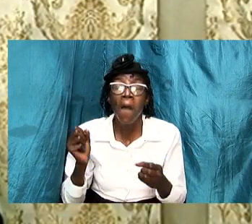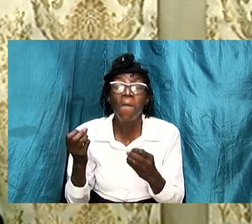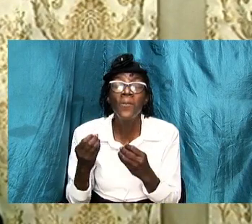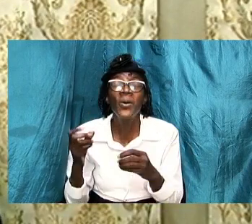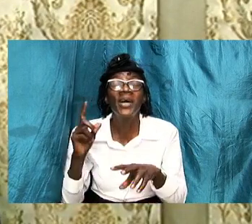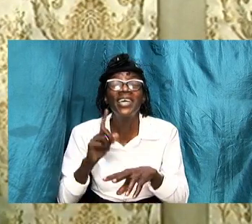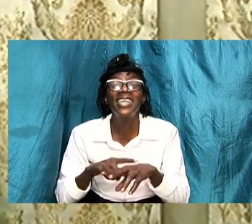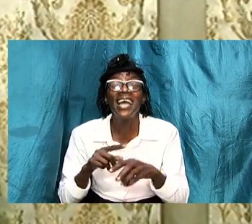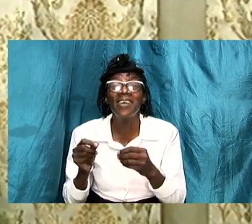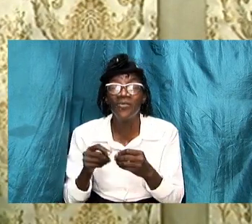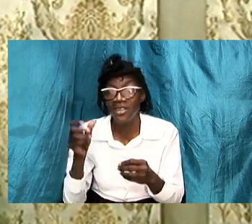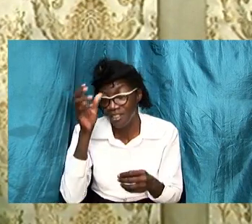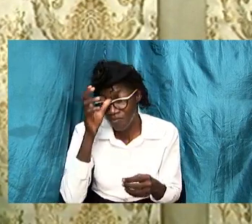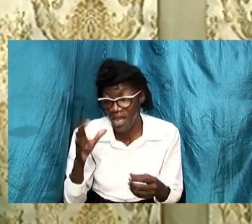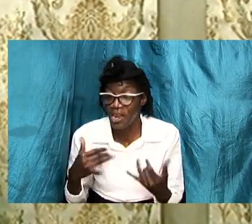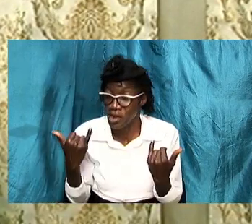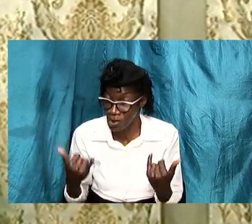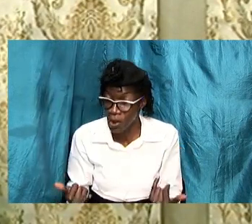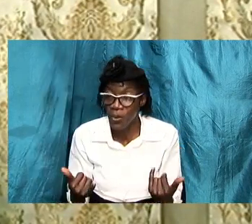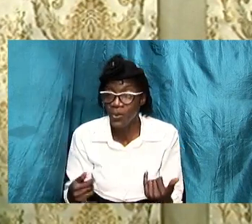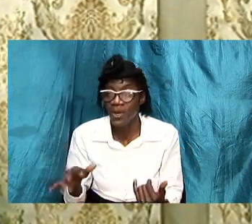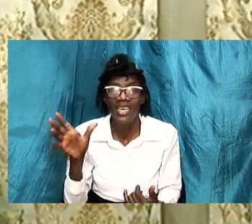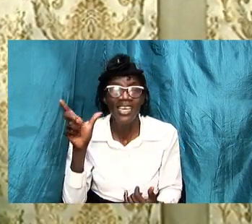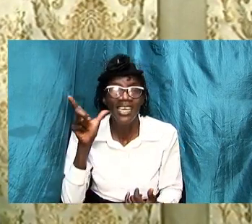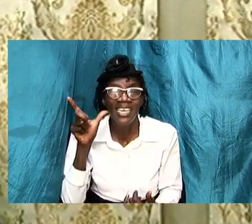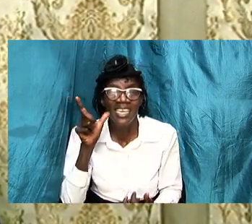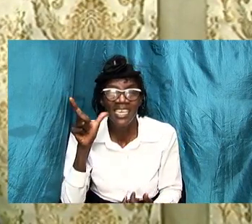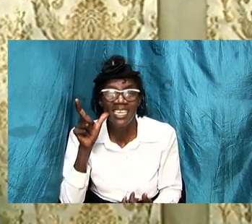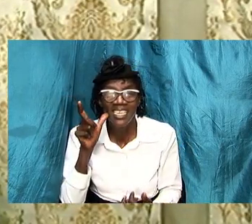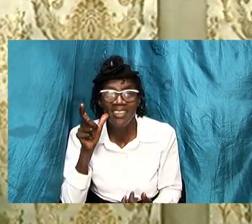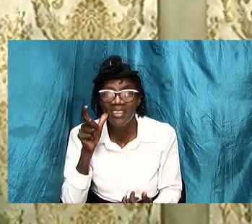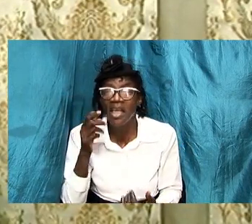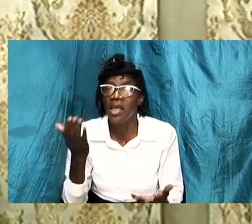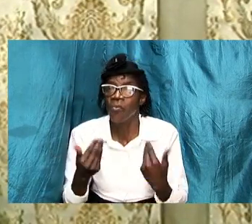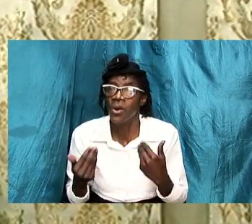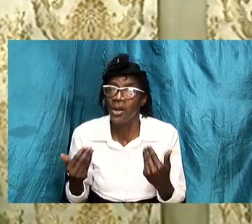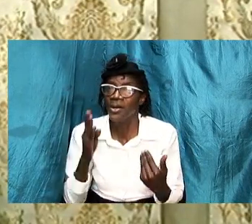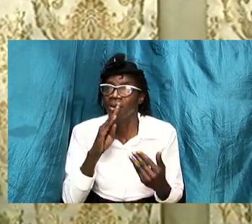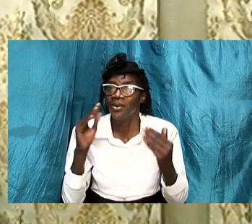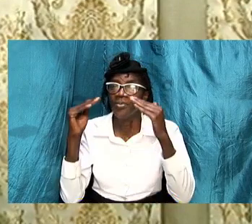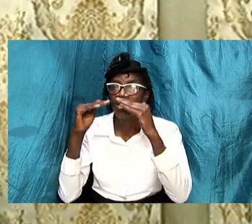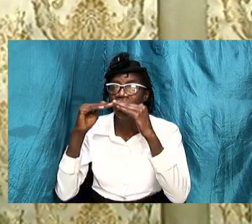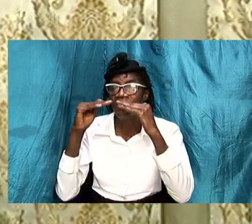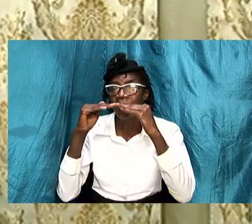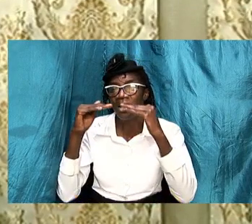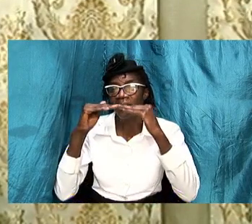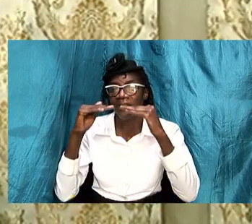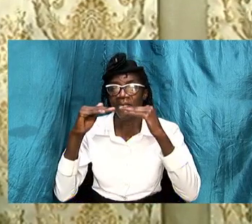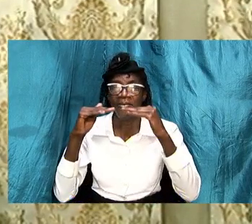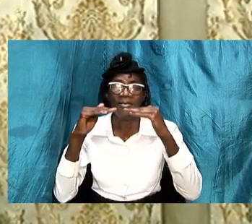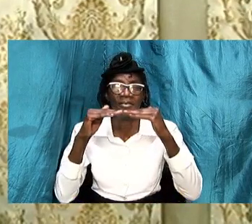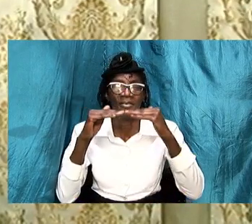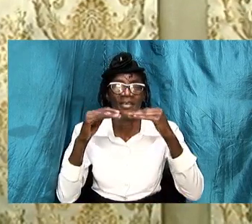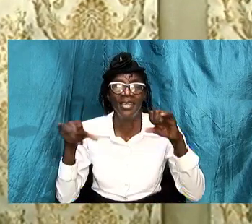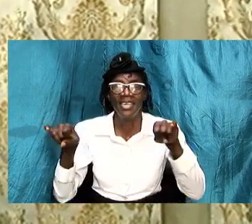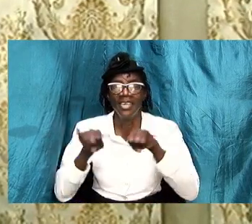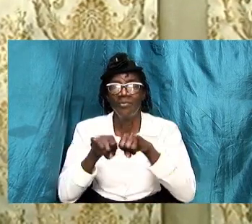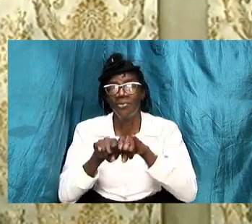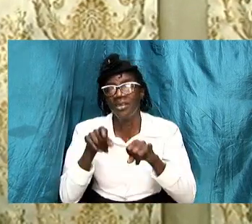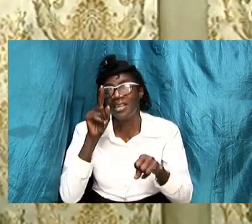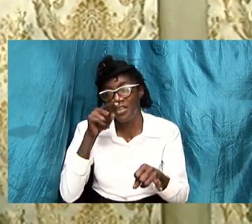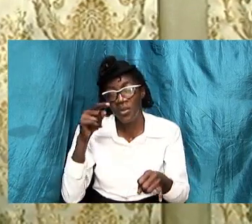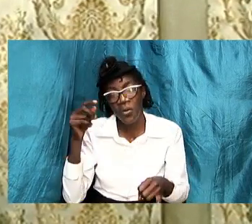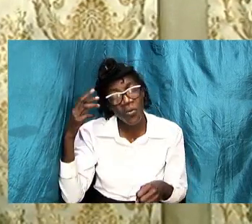we want to spend some time with the ladies and i want us to be balanced very important you realize